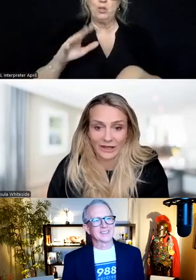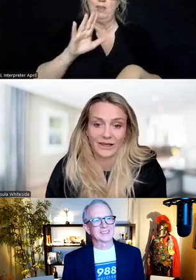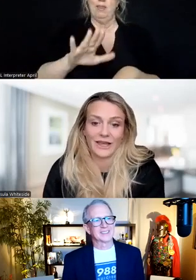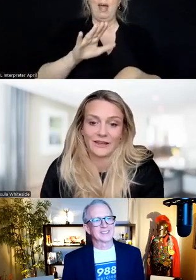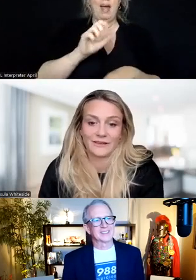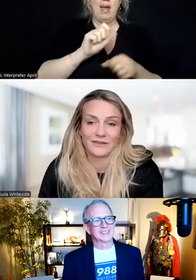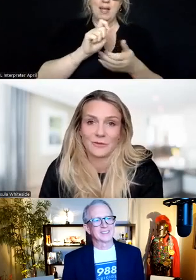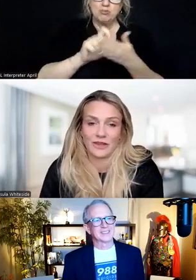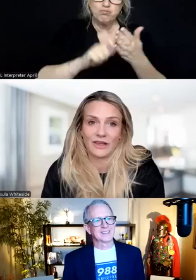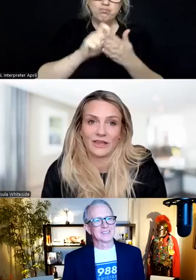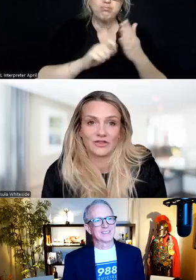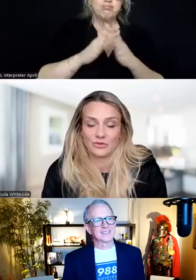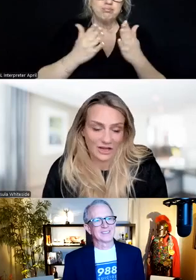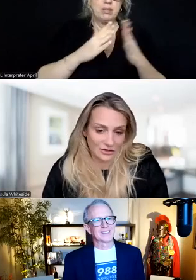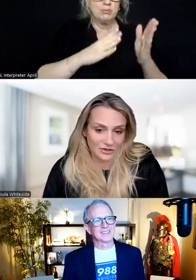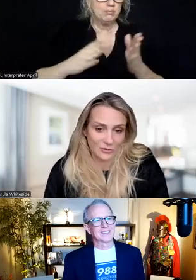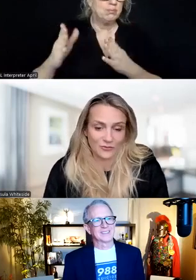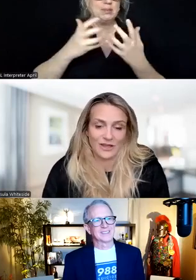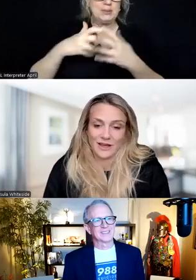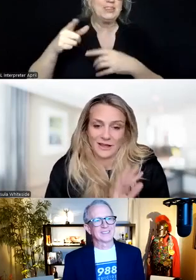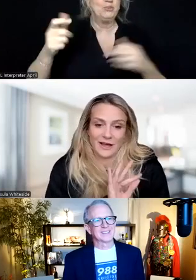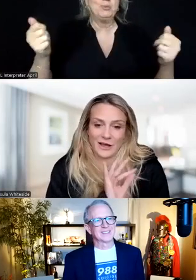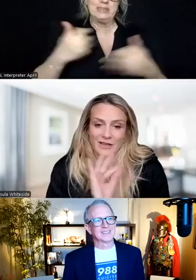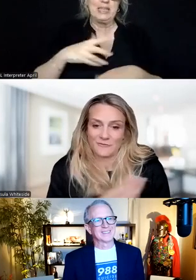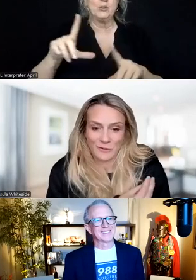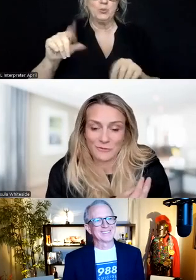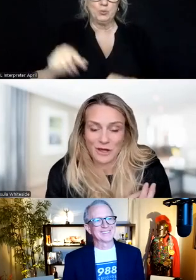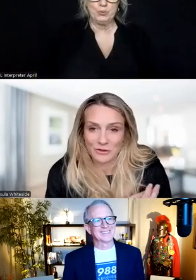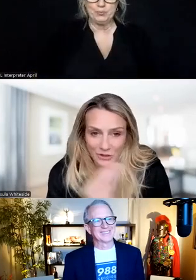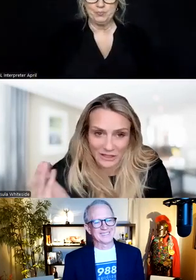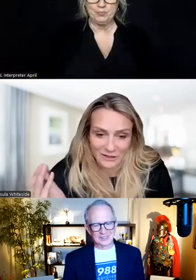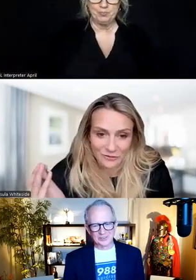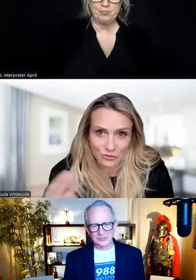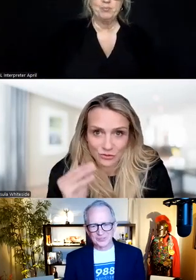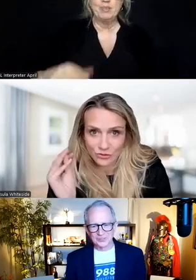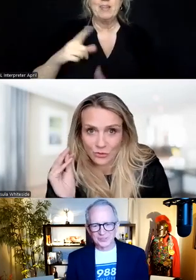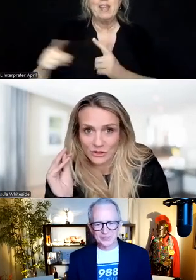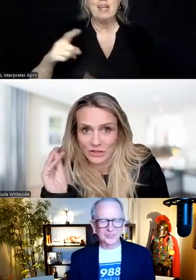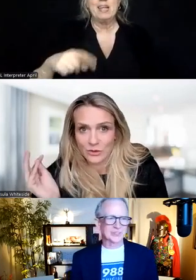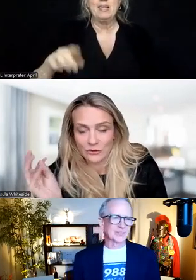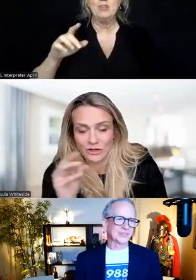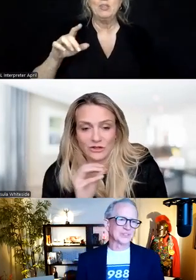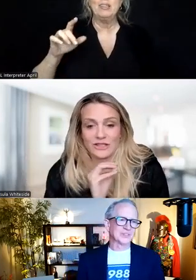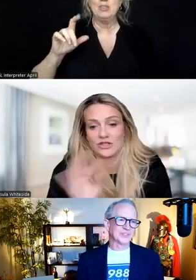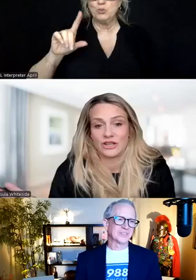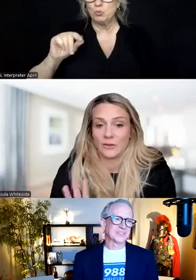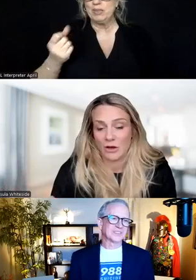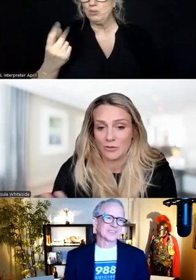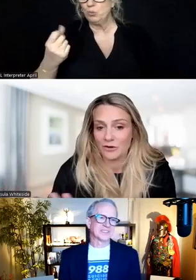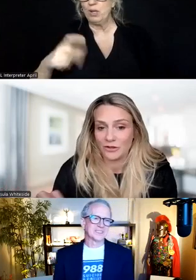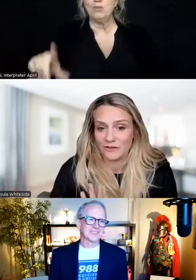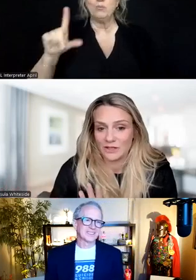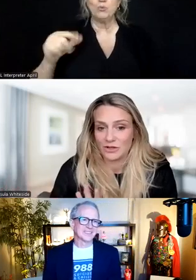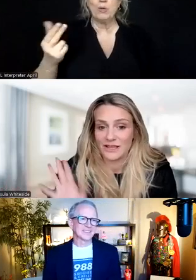in the making and something that she was scared to do. So in 2012, 2013, she